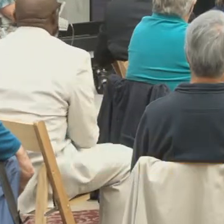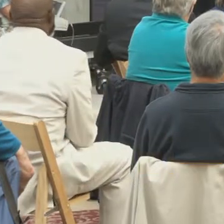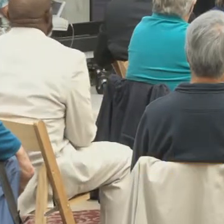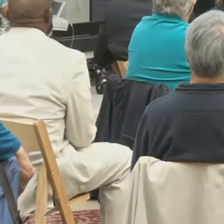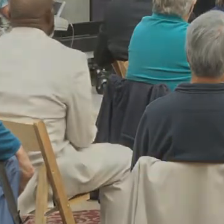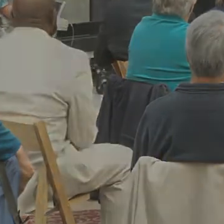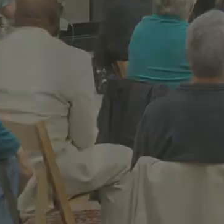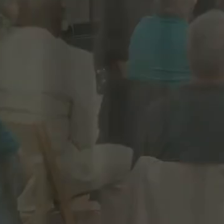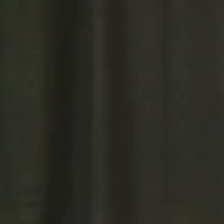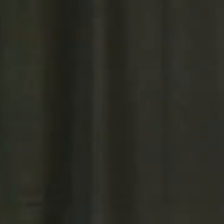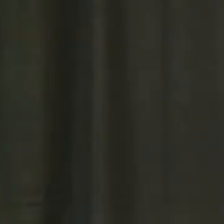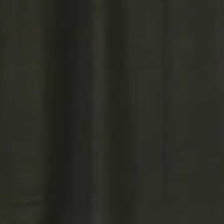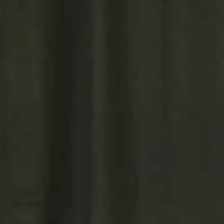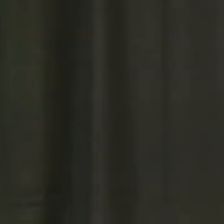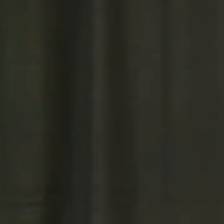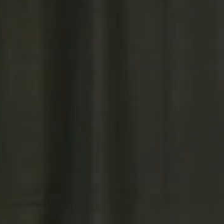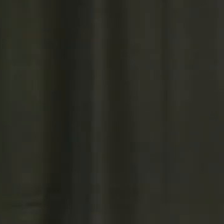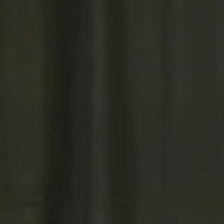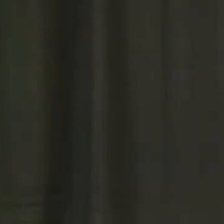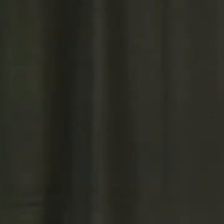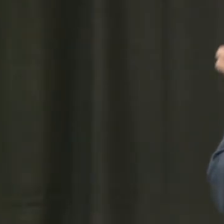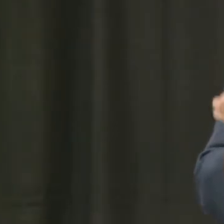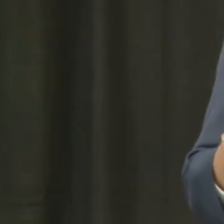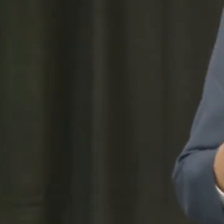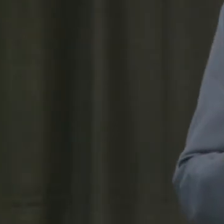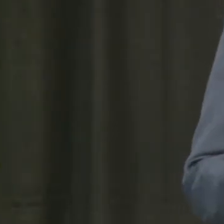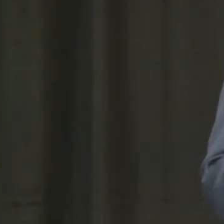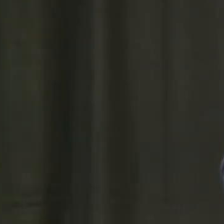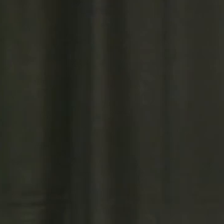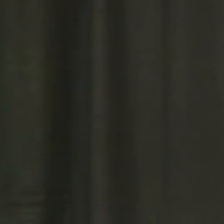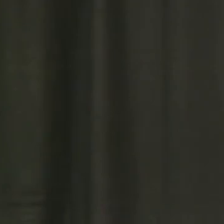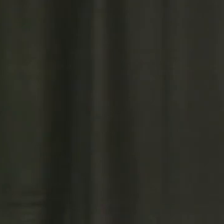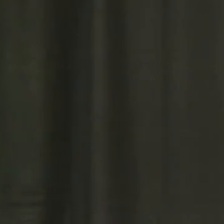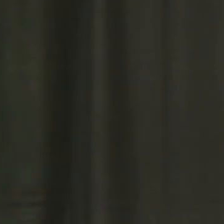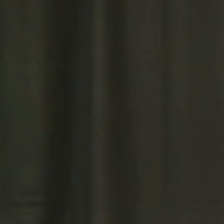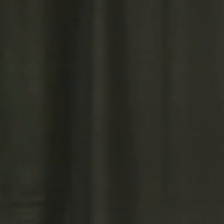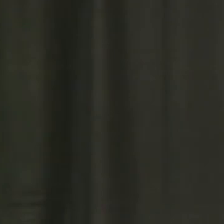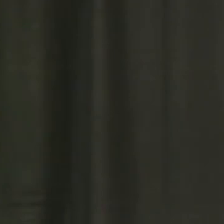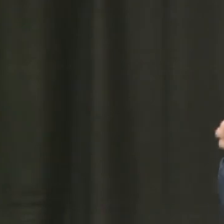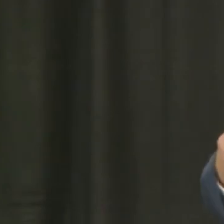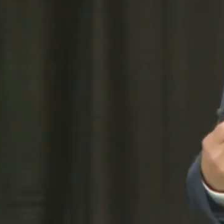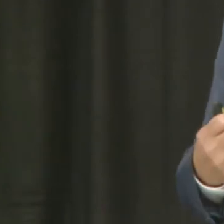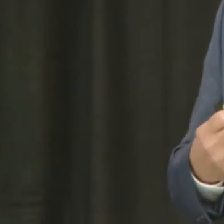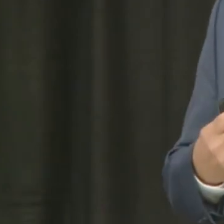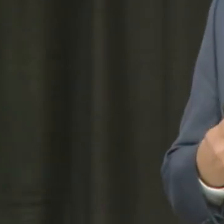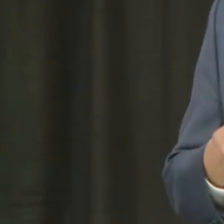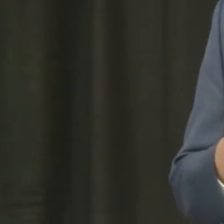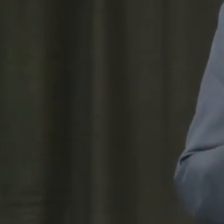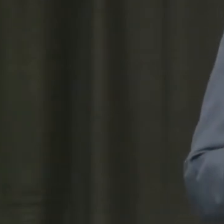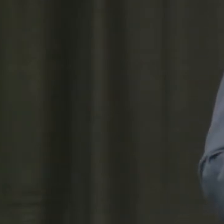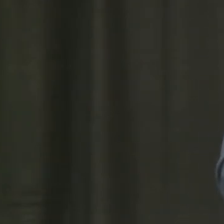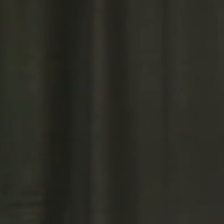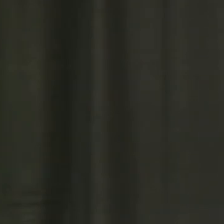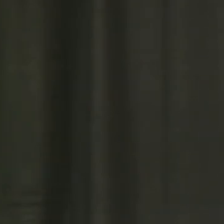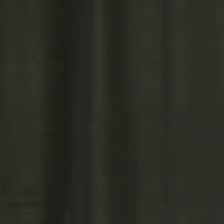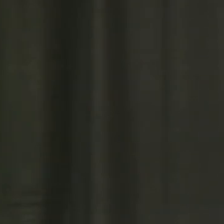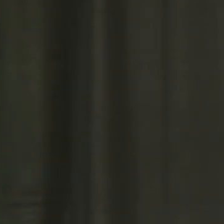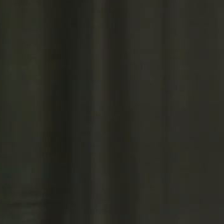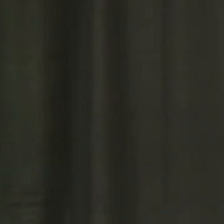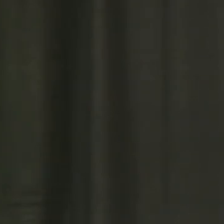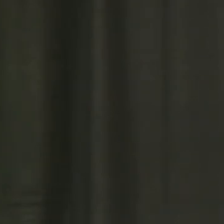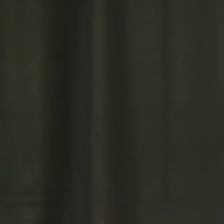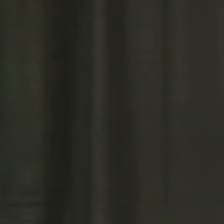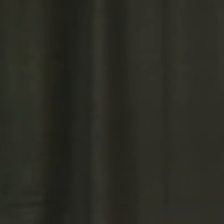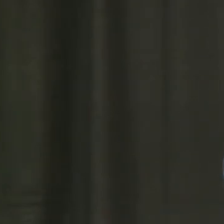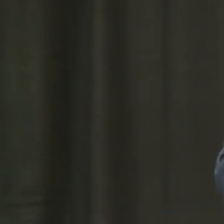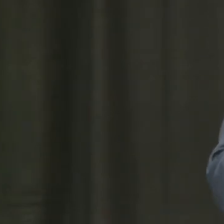So you saw the shipyard in those images and and unfortunately, the U.S. Navy back in the day basically used its property